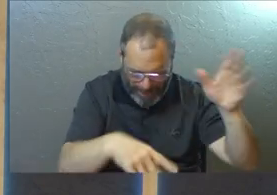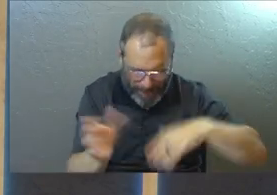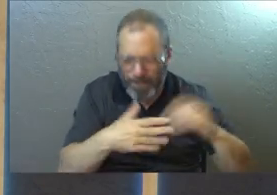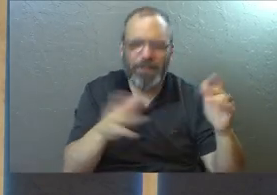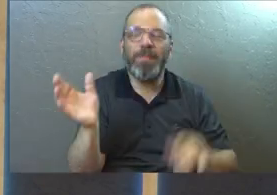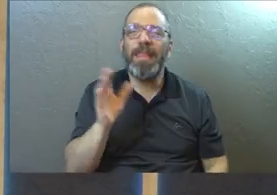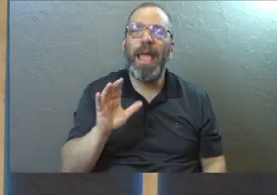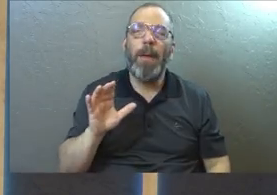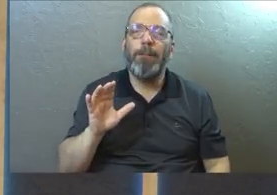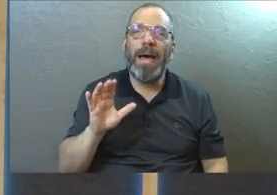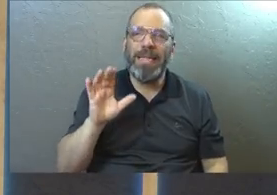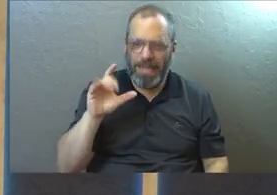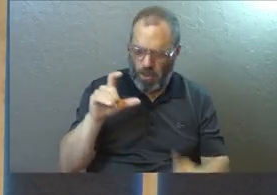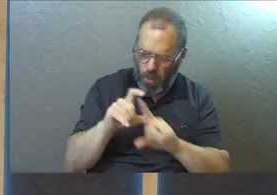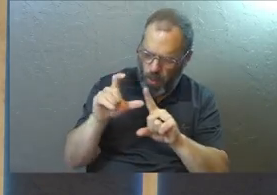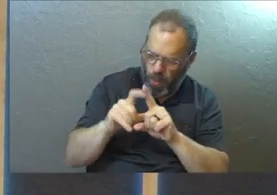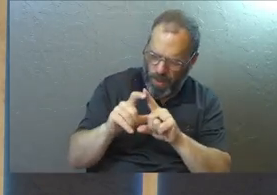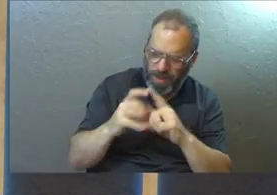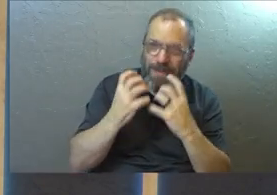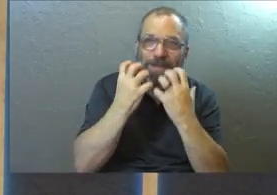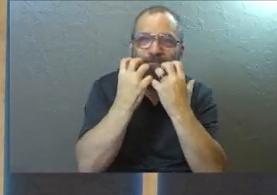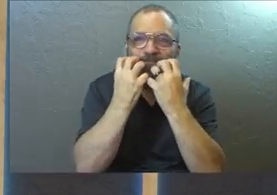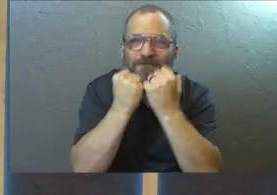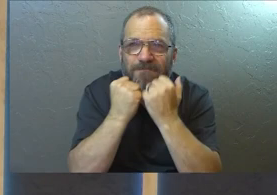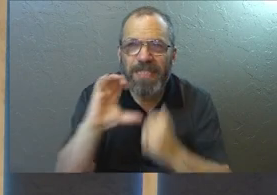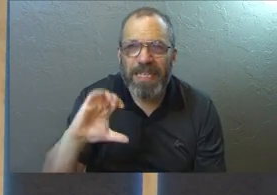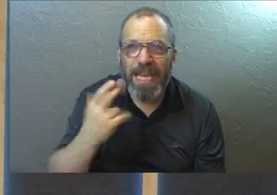his word was cherish.